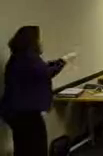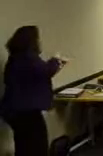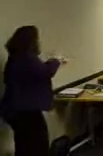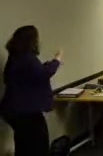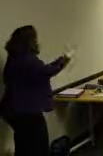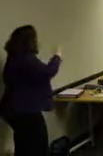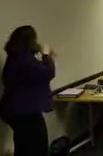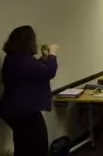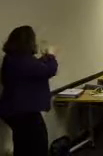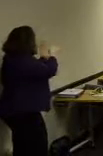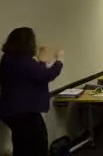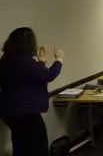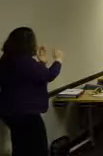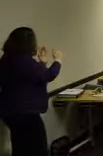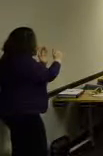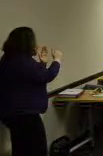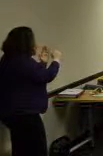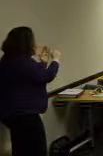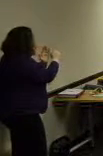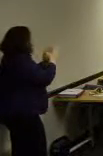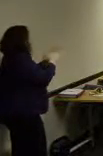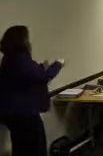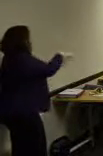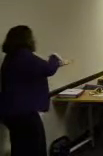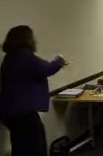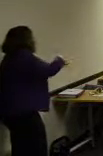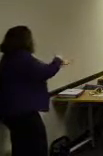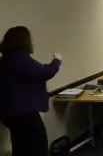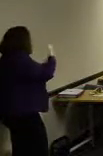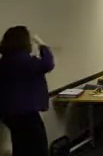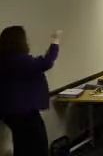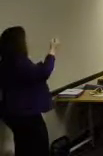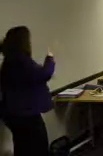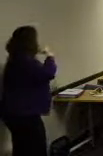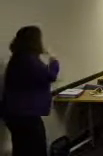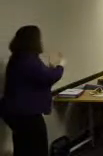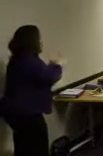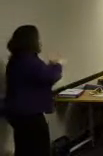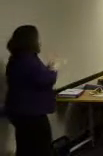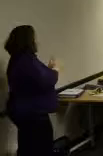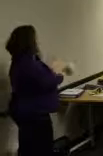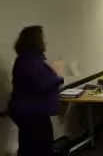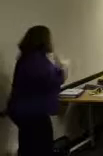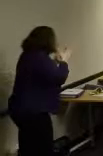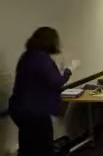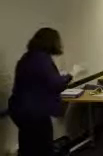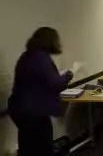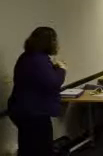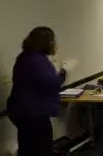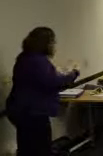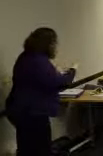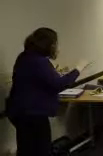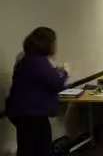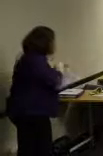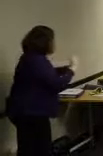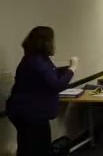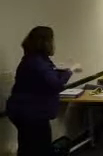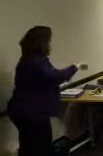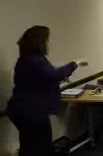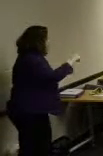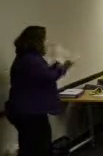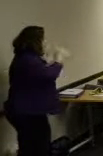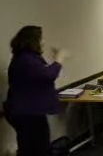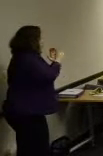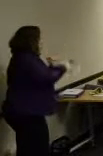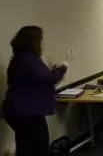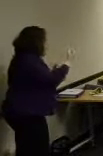I encourage them to really work on their interview skills. A lot of them, their interview skills are really weak. They give